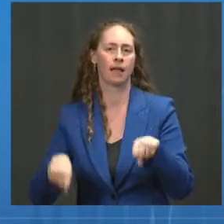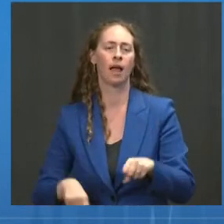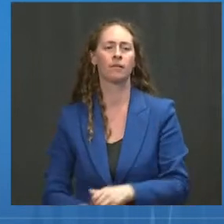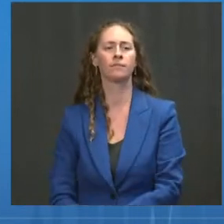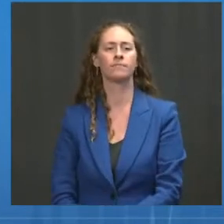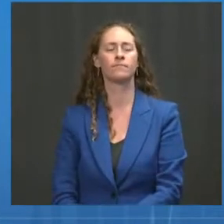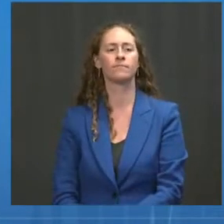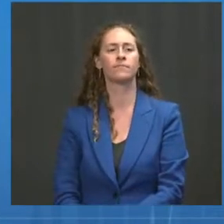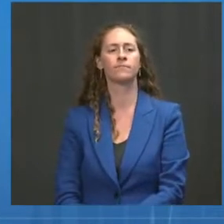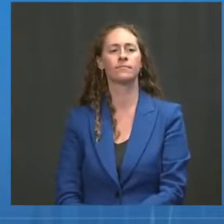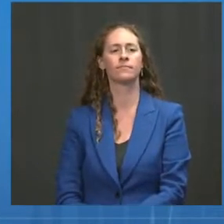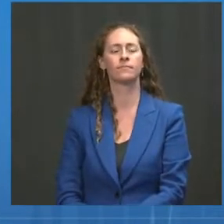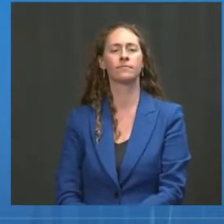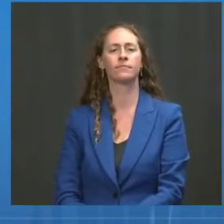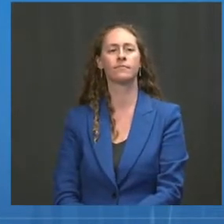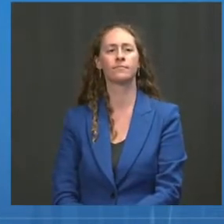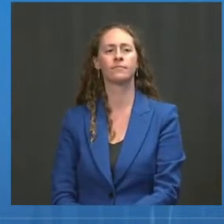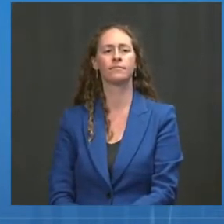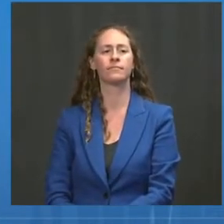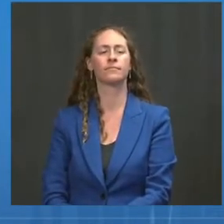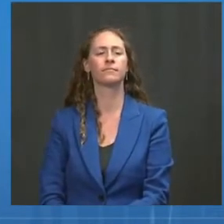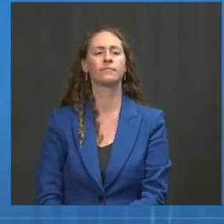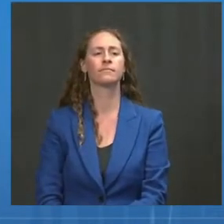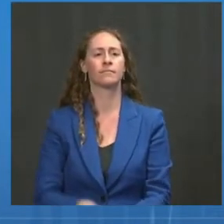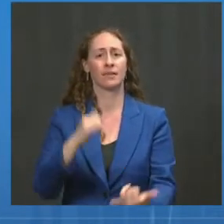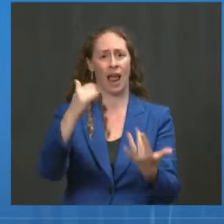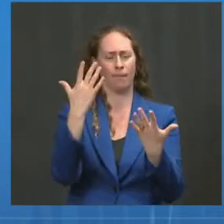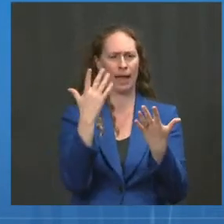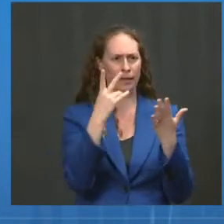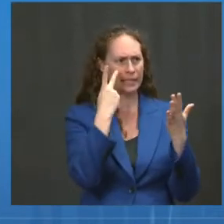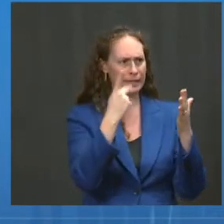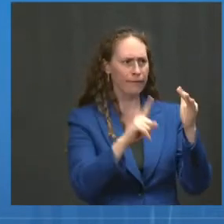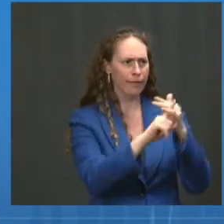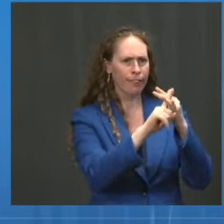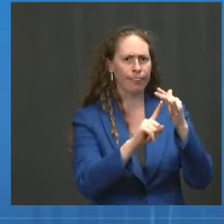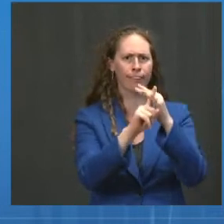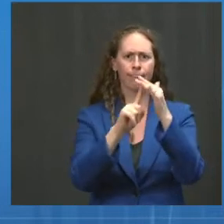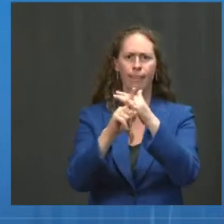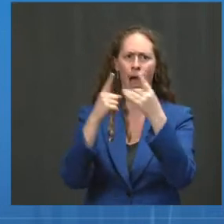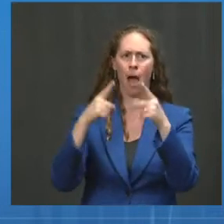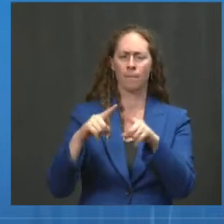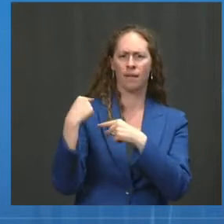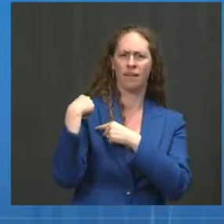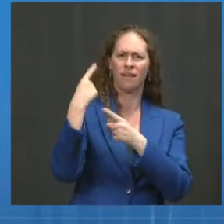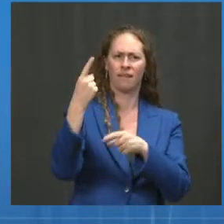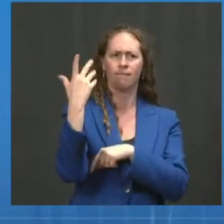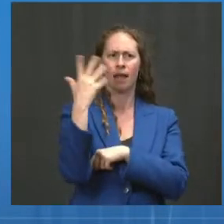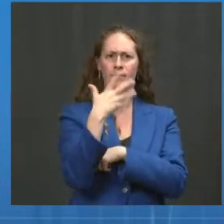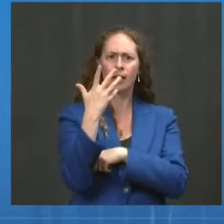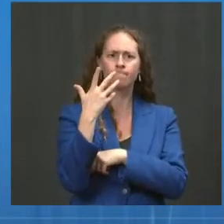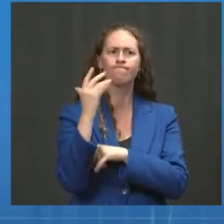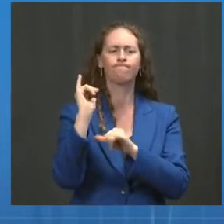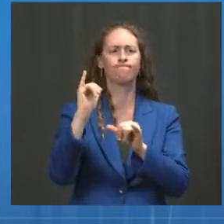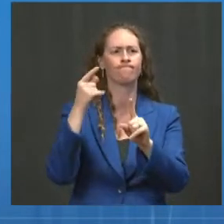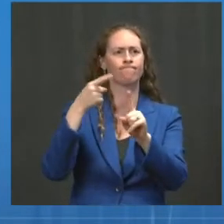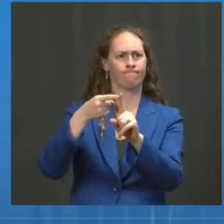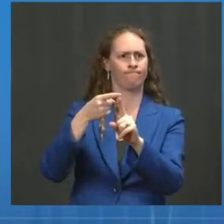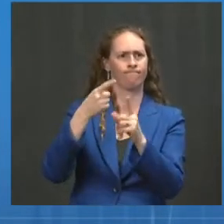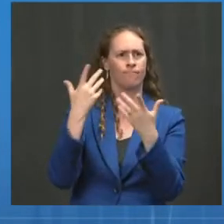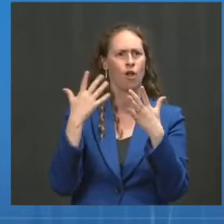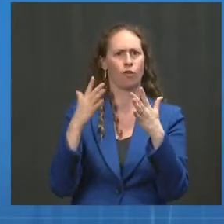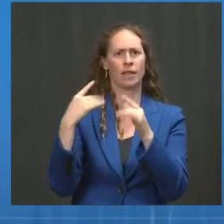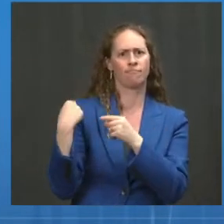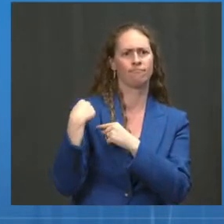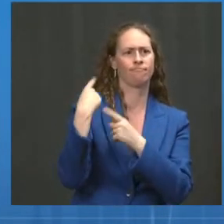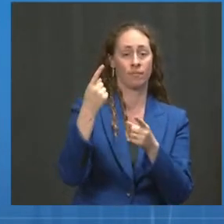However, what we've seen over the data that really has been analyzed over the last week or two from data through July because it was important to really understand